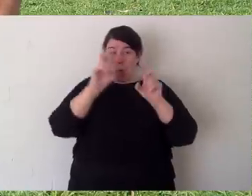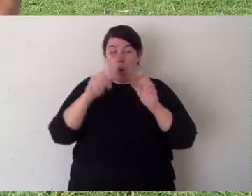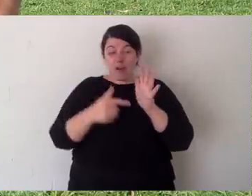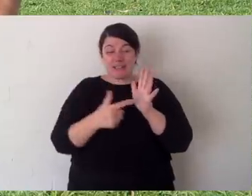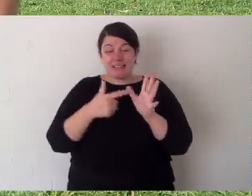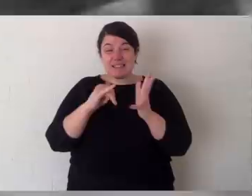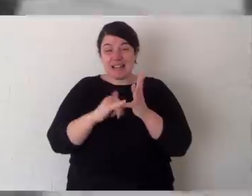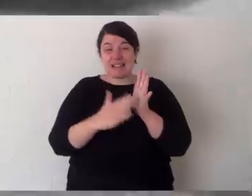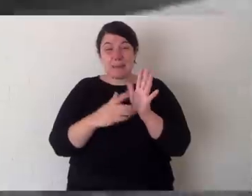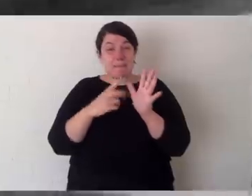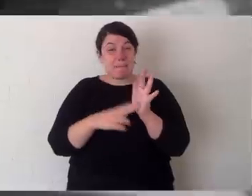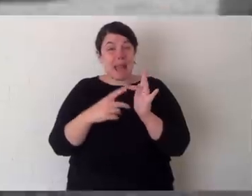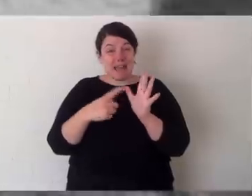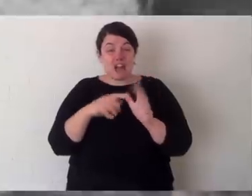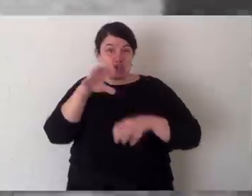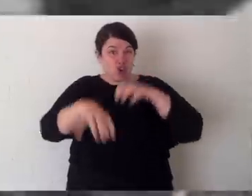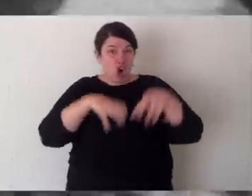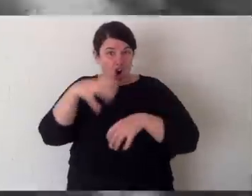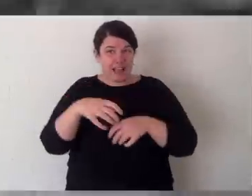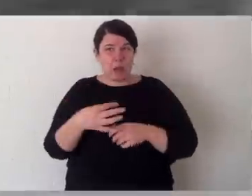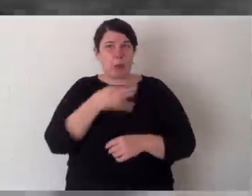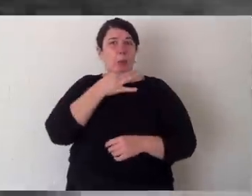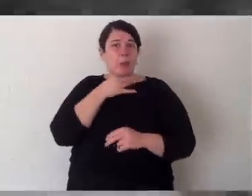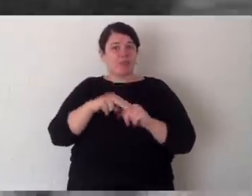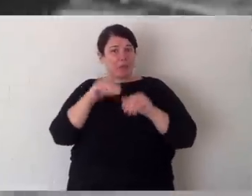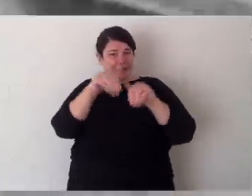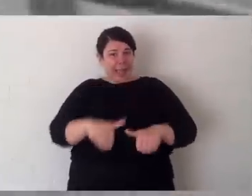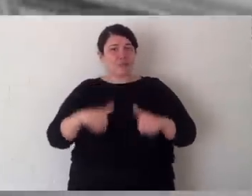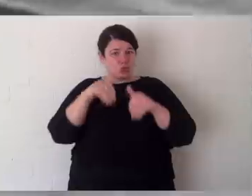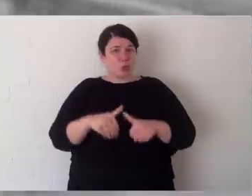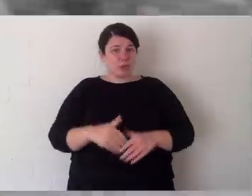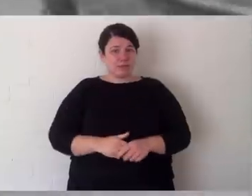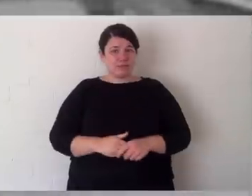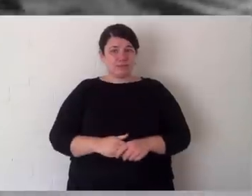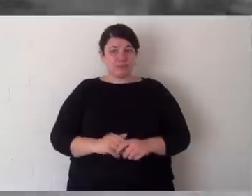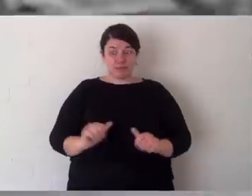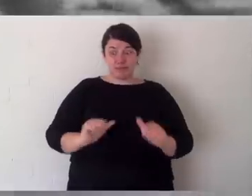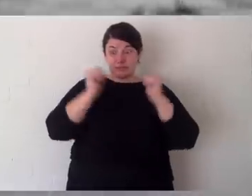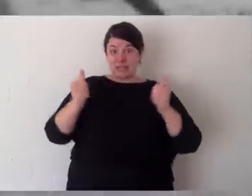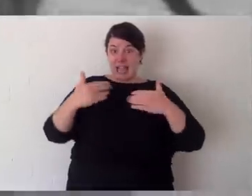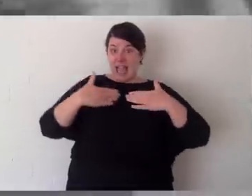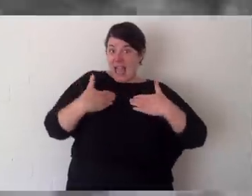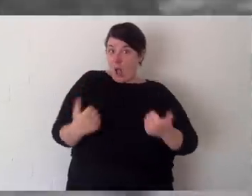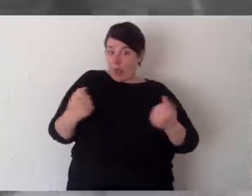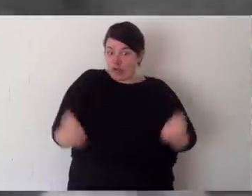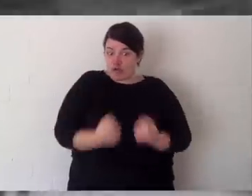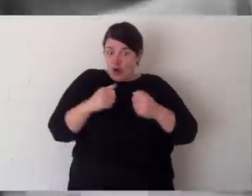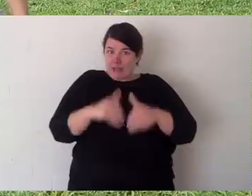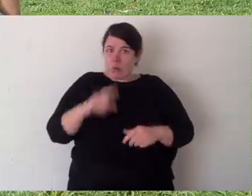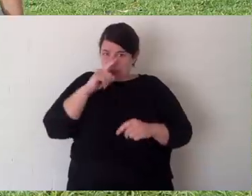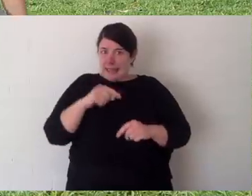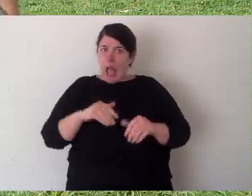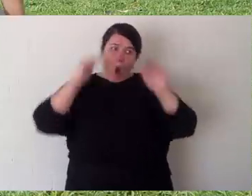was here, it was the Tasmanian tiger or the thylacine. Now, a healthy, strong kangaroo